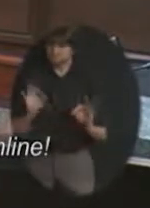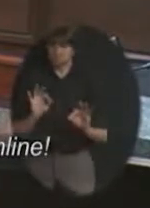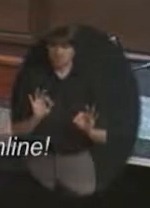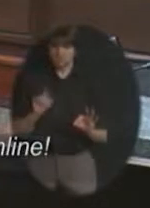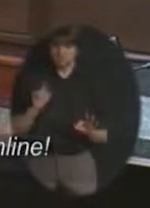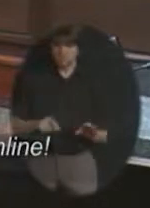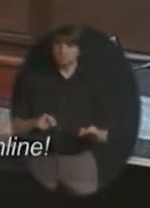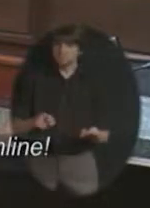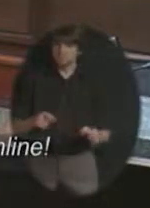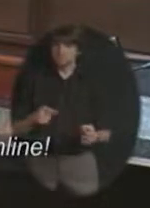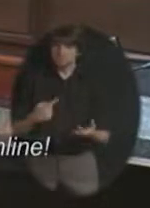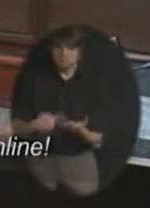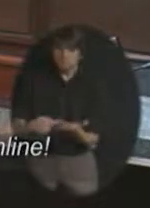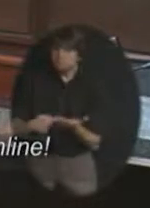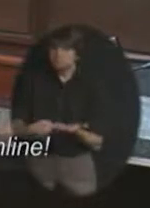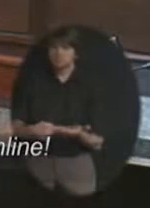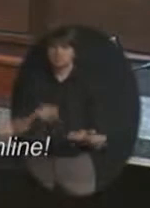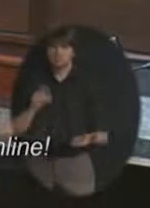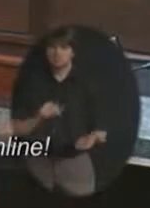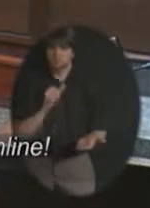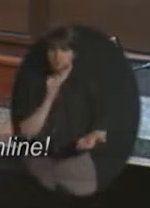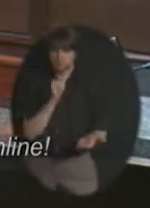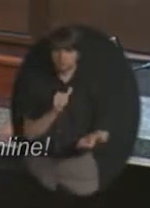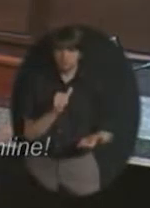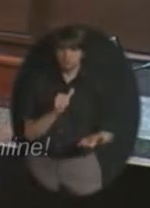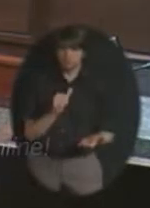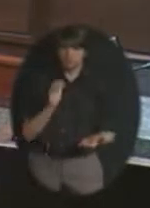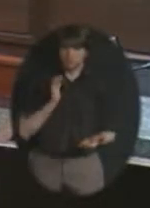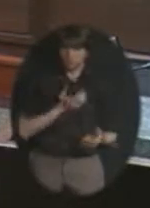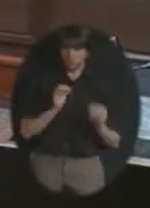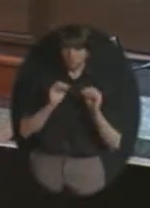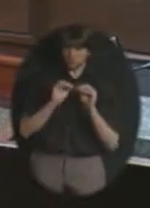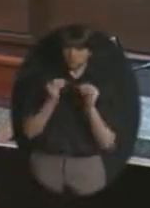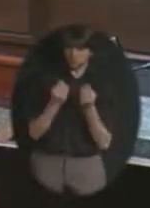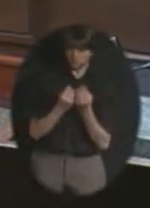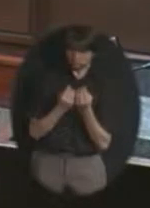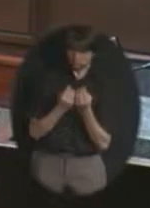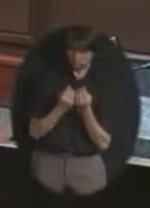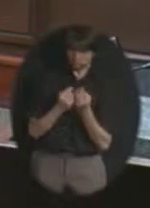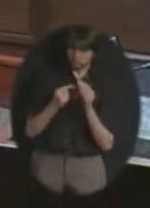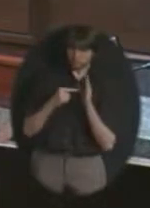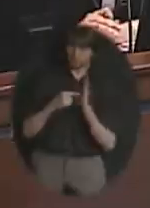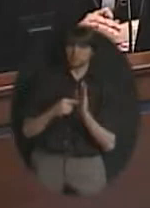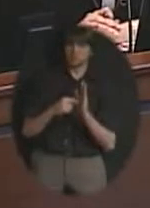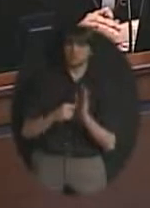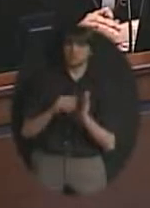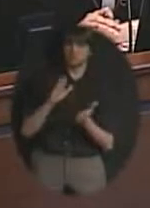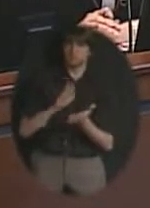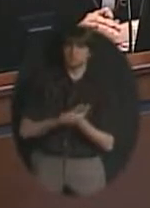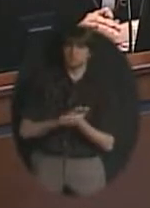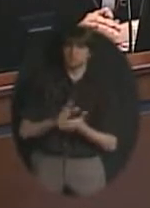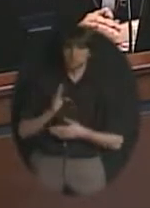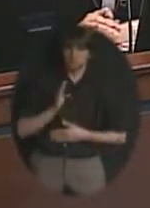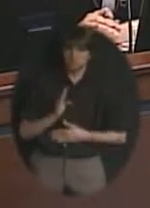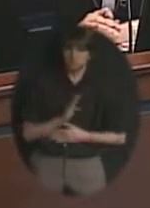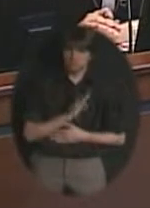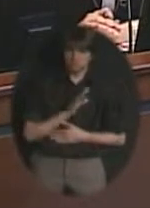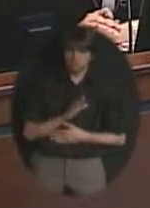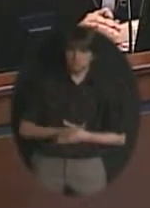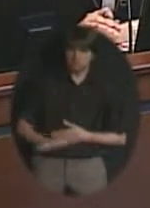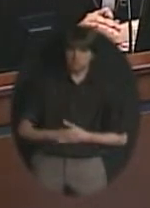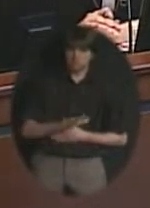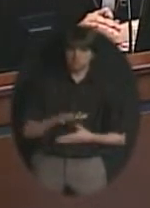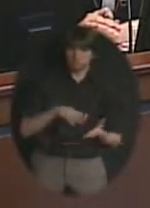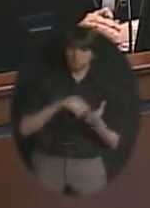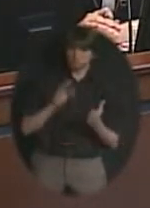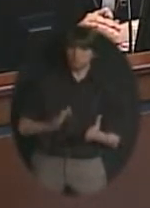fact other than the principal thing here's the organization that is the representing the school boards and the students in